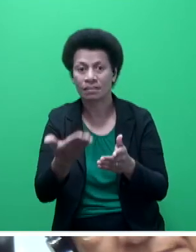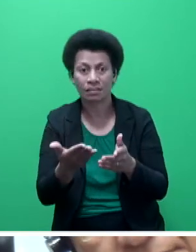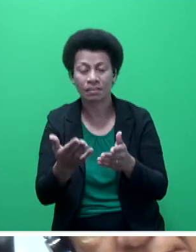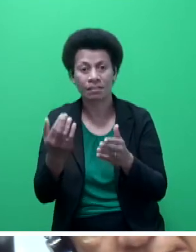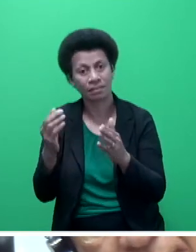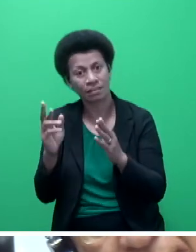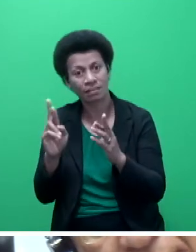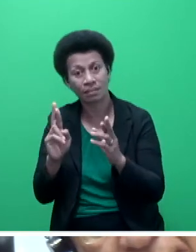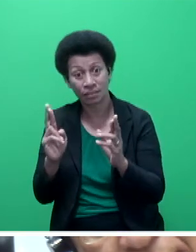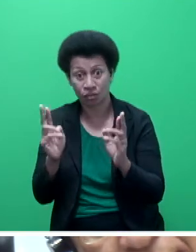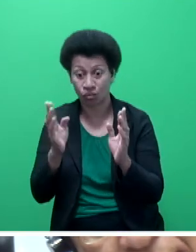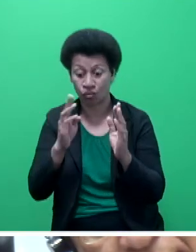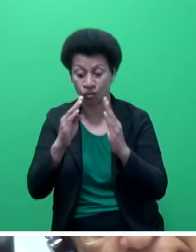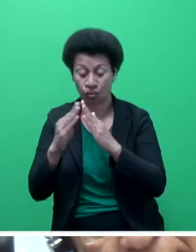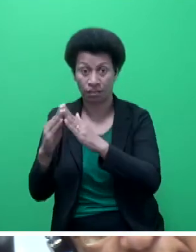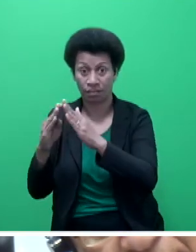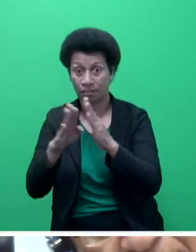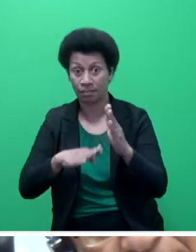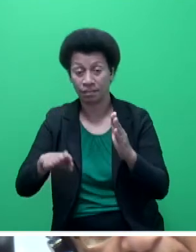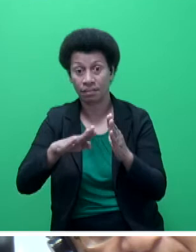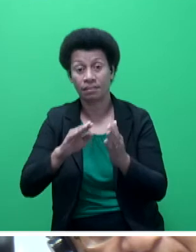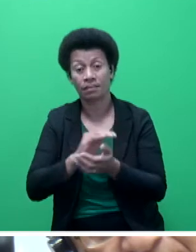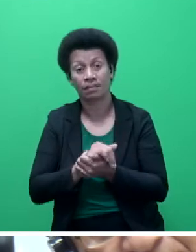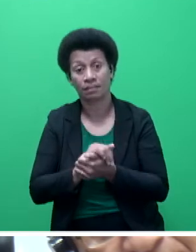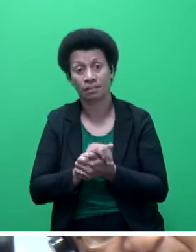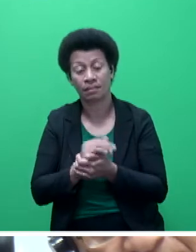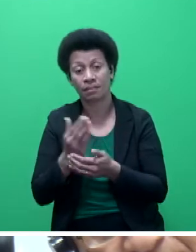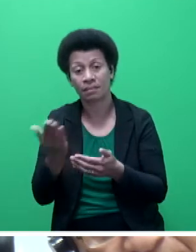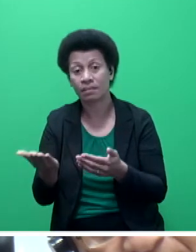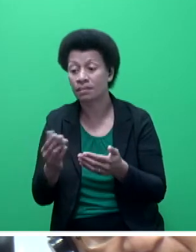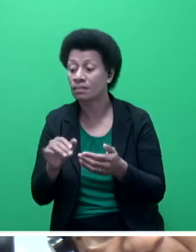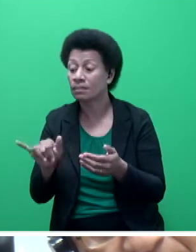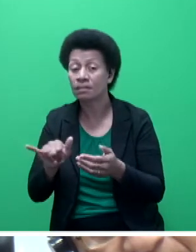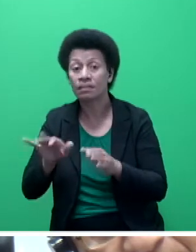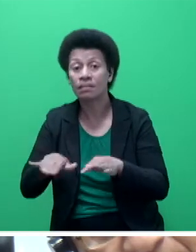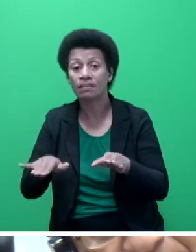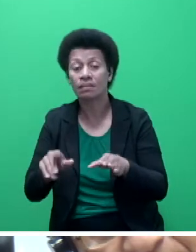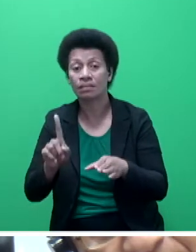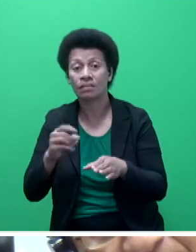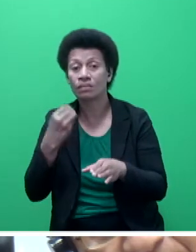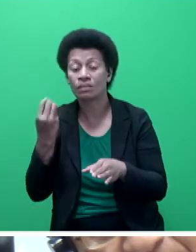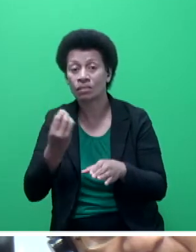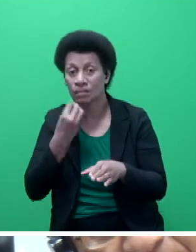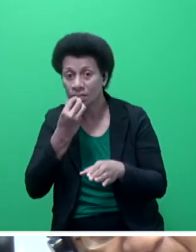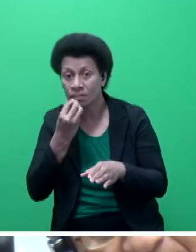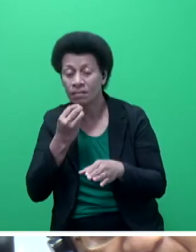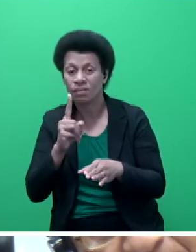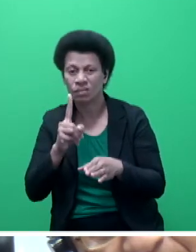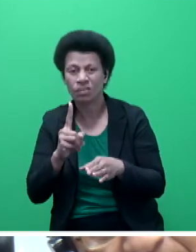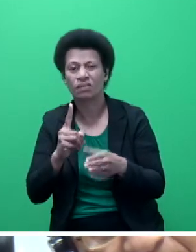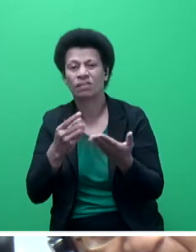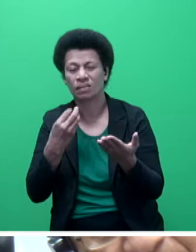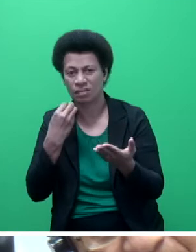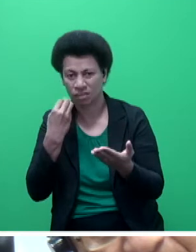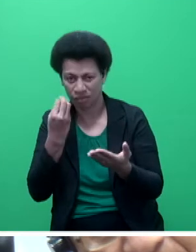that there is poverty, which children in which areas eat one meal a day, two meals a day, who walk five kilometers to get to the